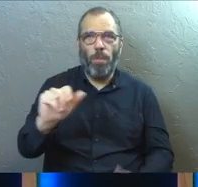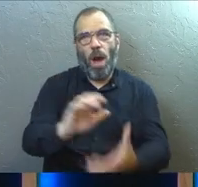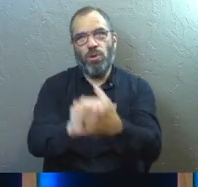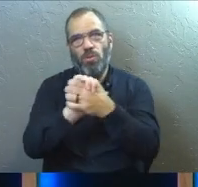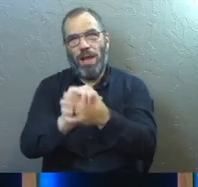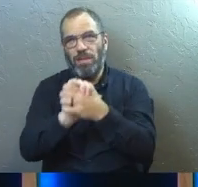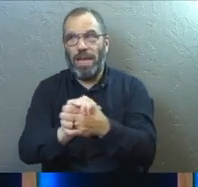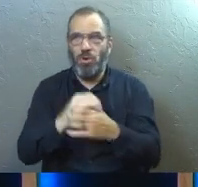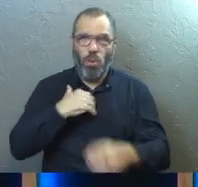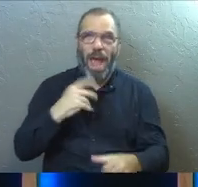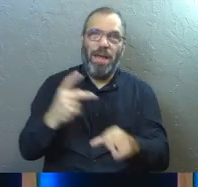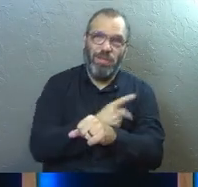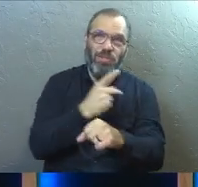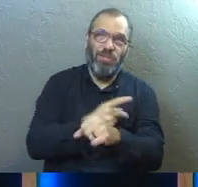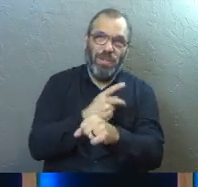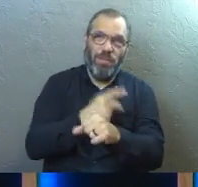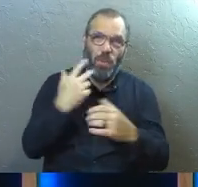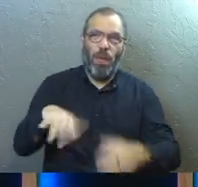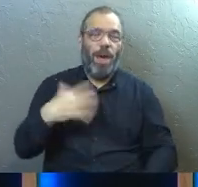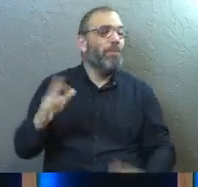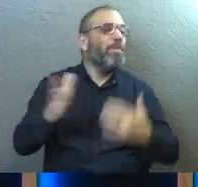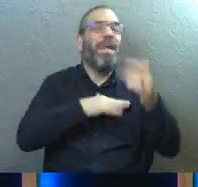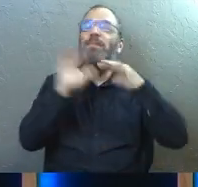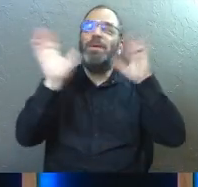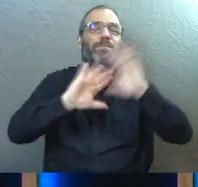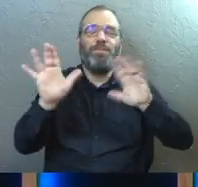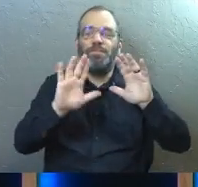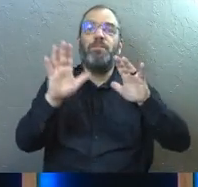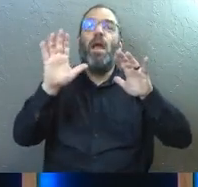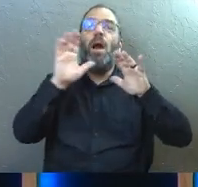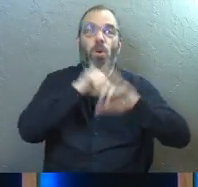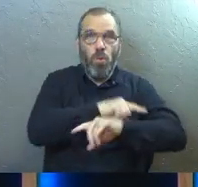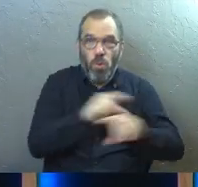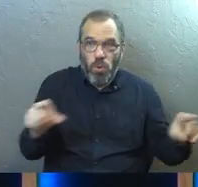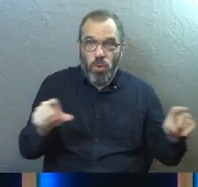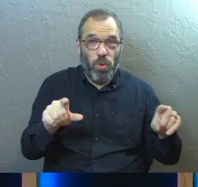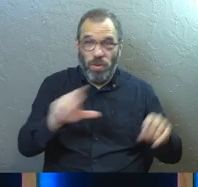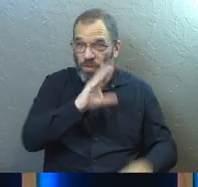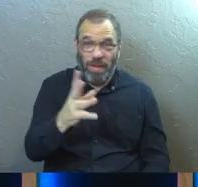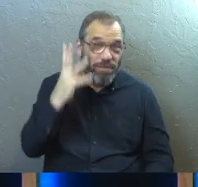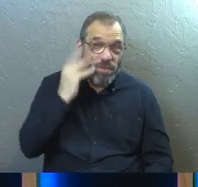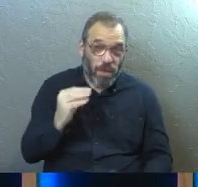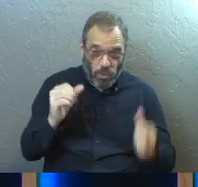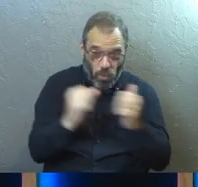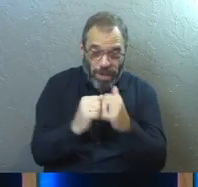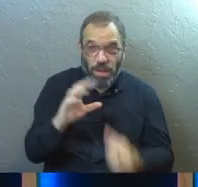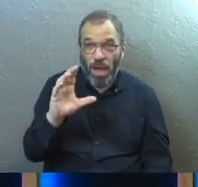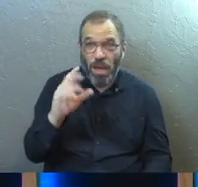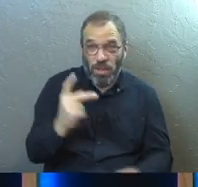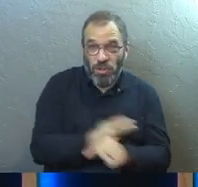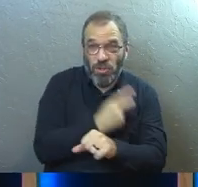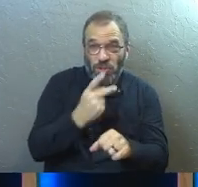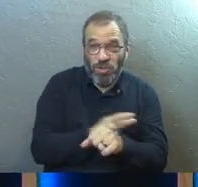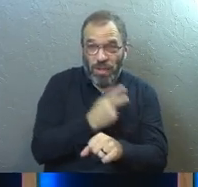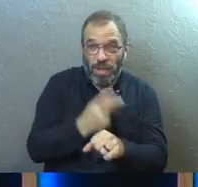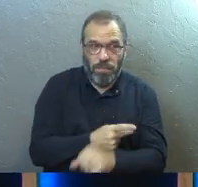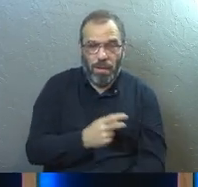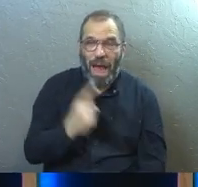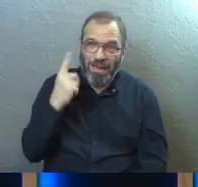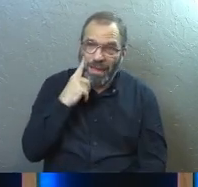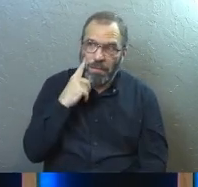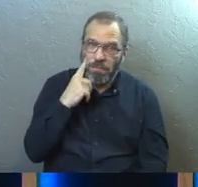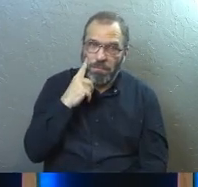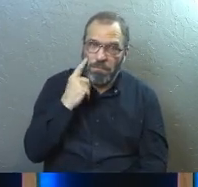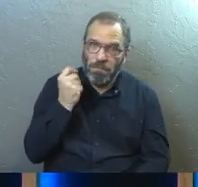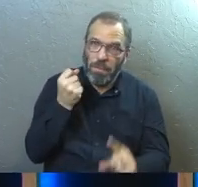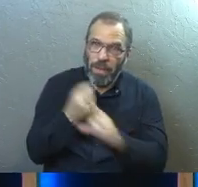But yeah, just amazing. But anyway, for the rest of you who haven't owned sheep before, I think that hits a little